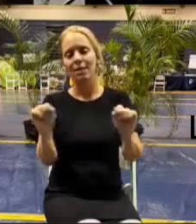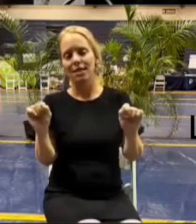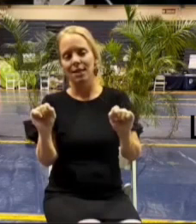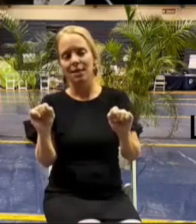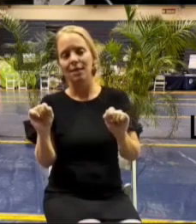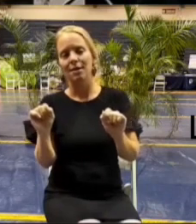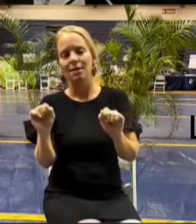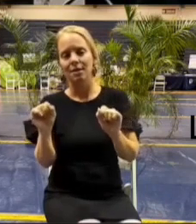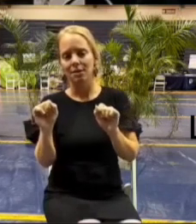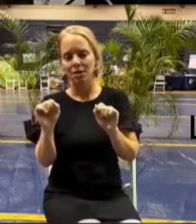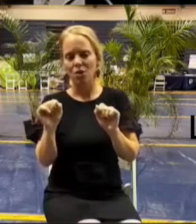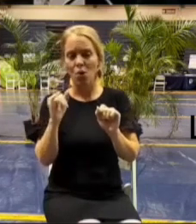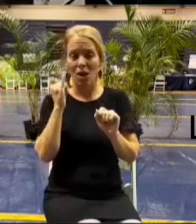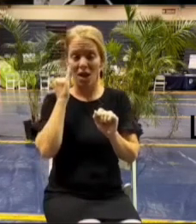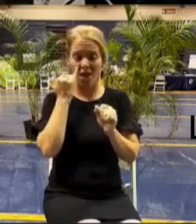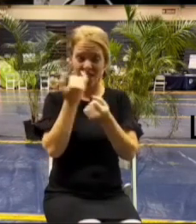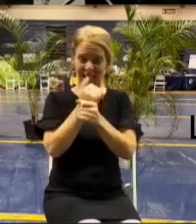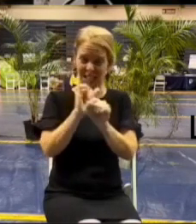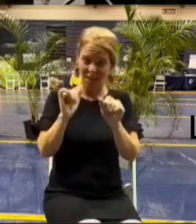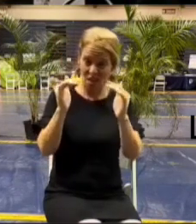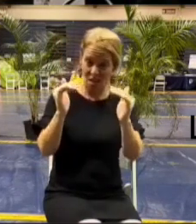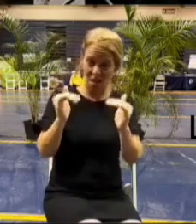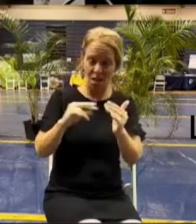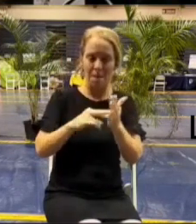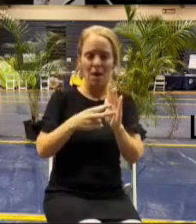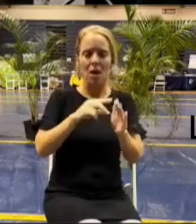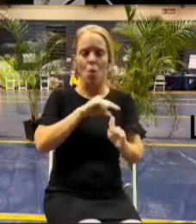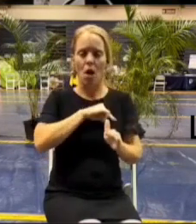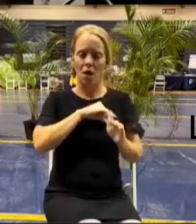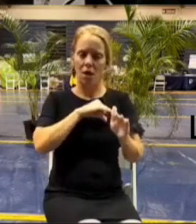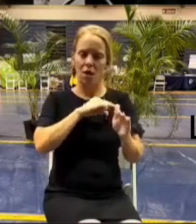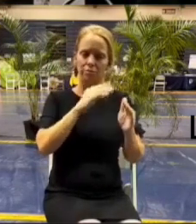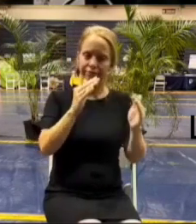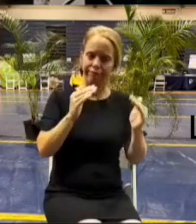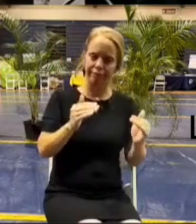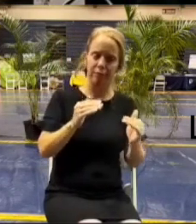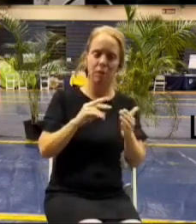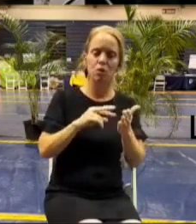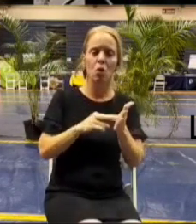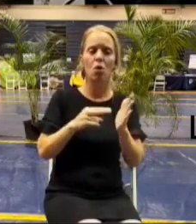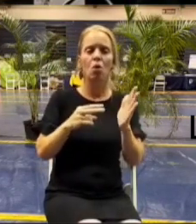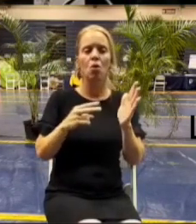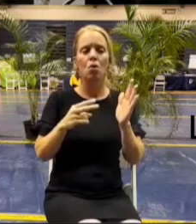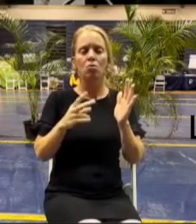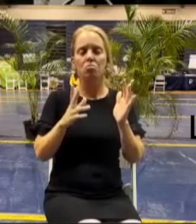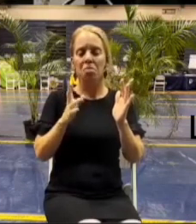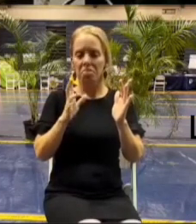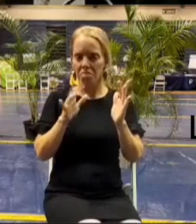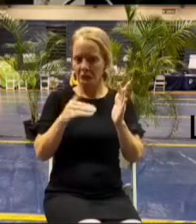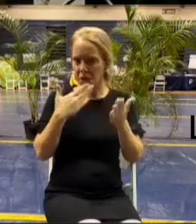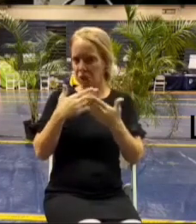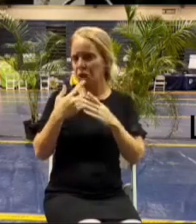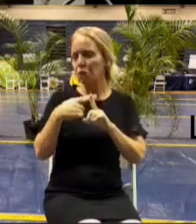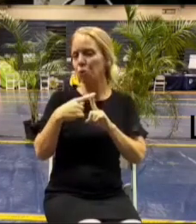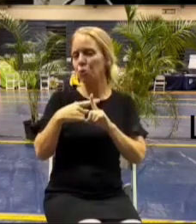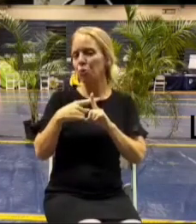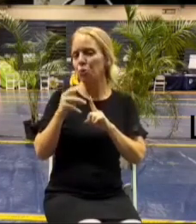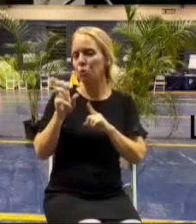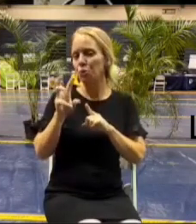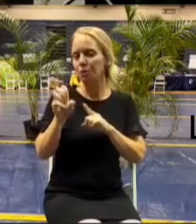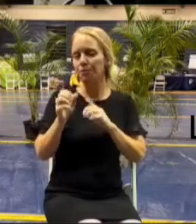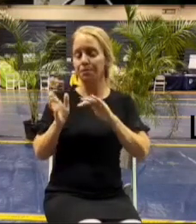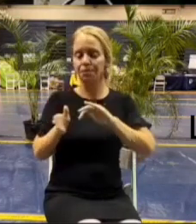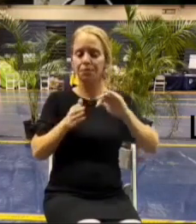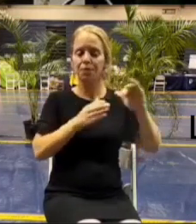chips away at our quality for commercial um i told you i think two weeks ago that we're starting our commercial contract we had three